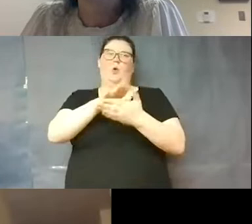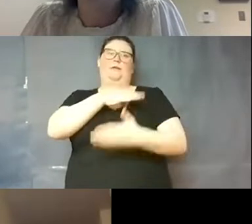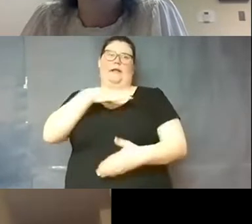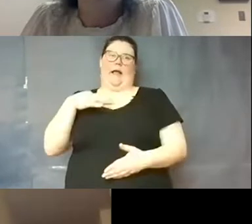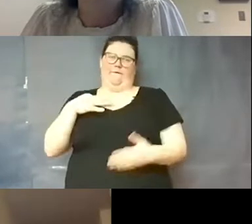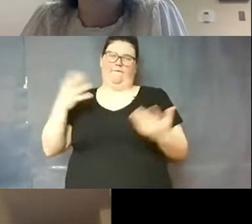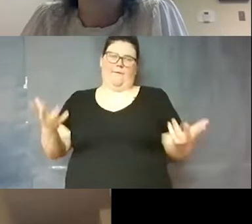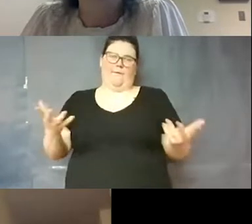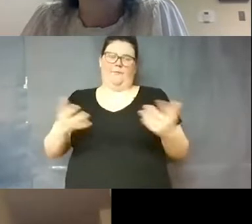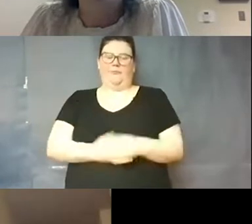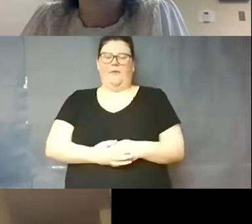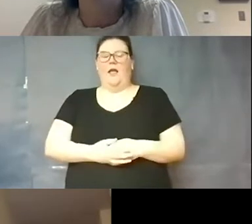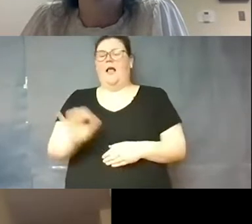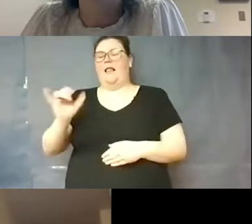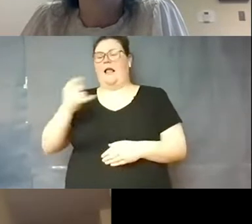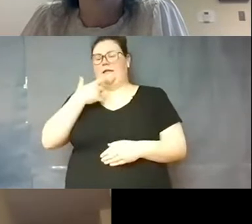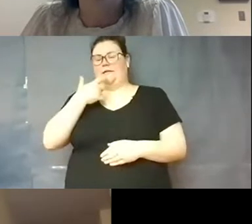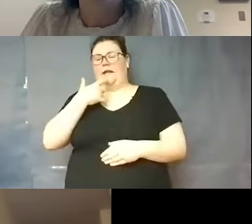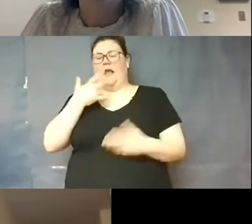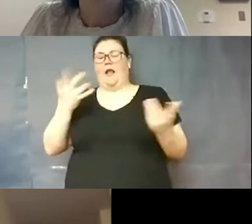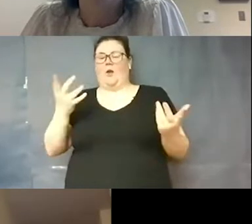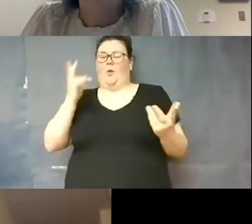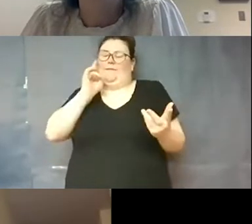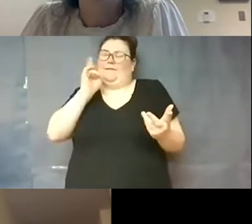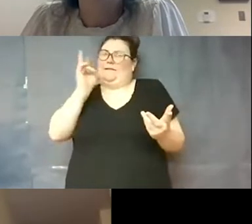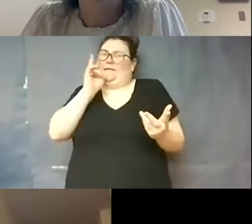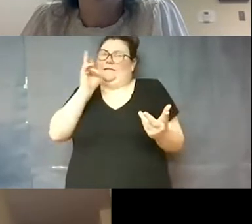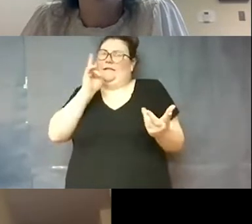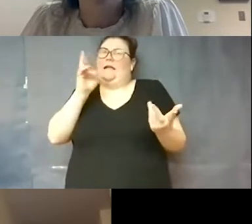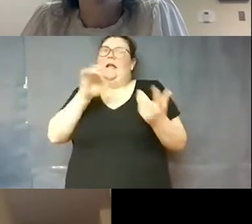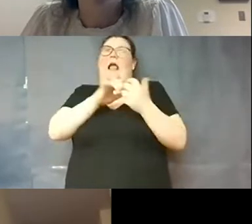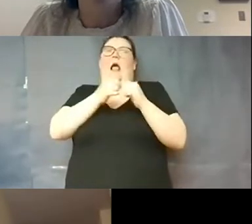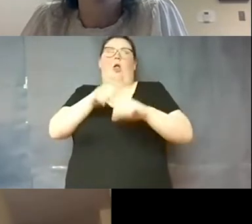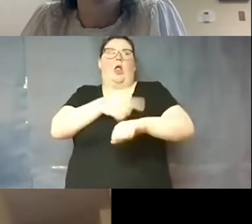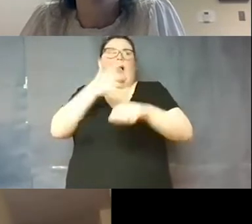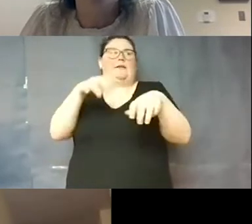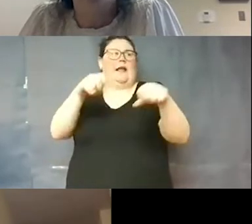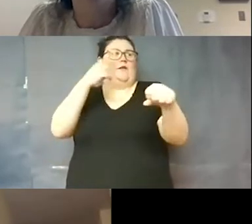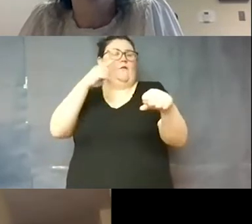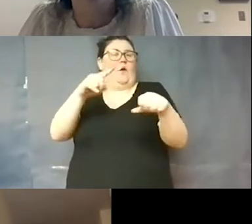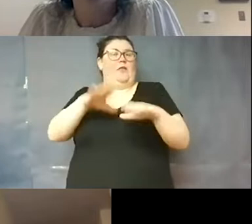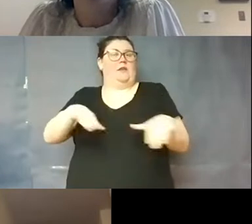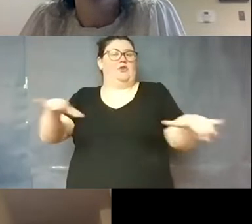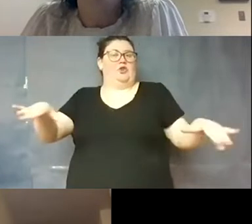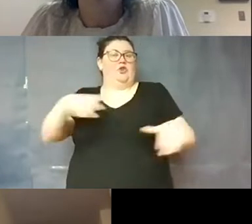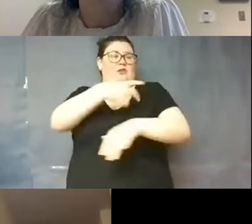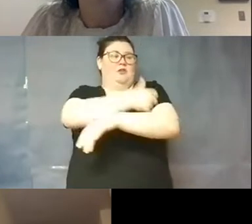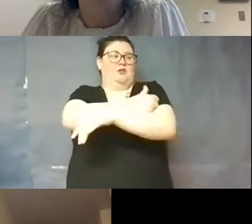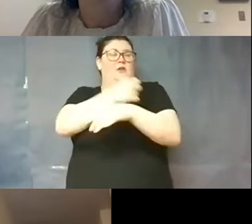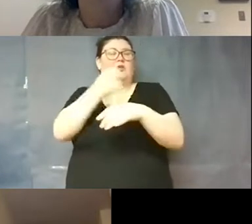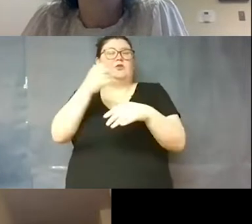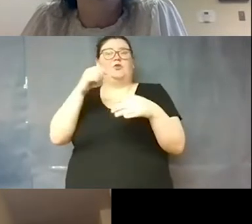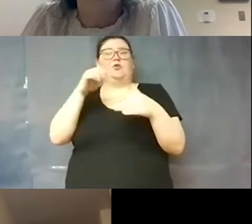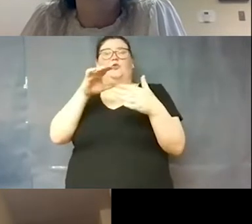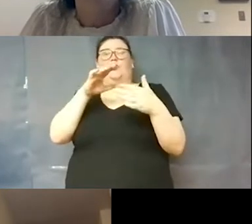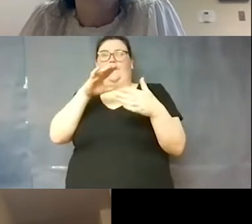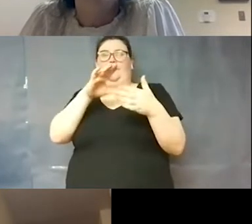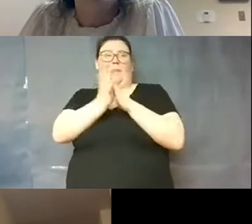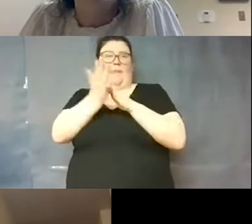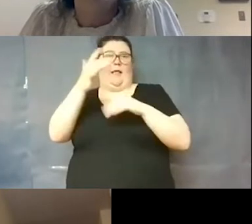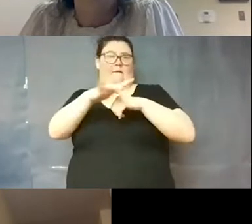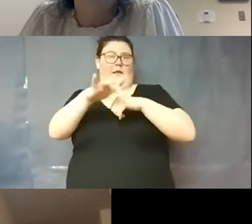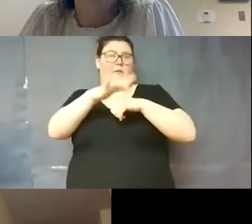anyway like i said earlier we'll have to wait and see um how long it takes for the pediatric dose to become available and how many of our kids um